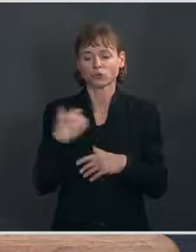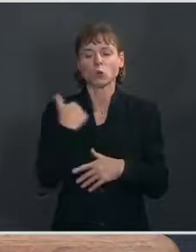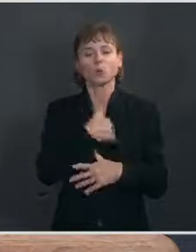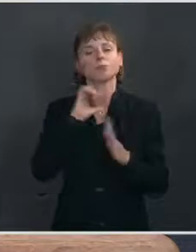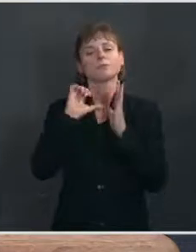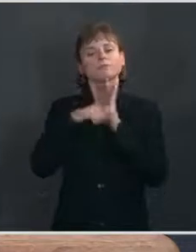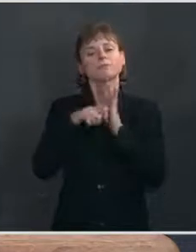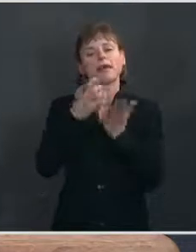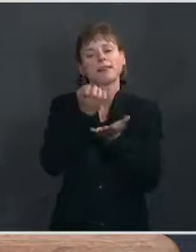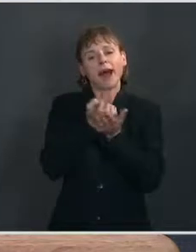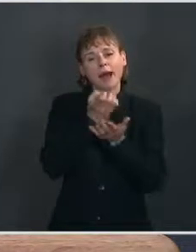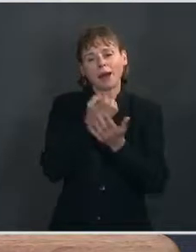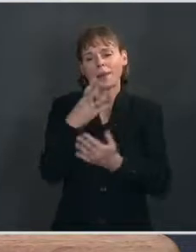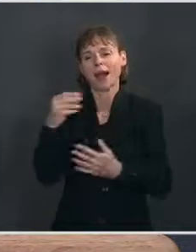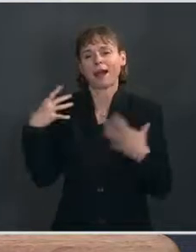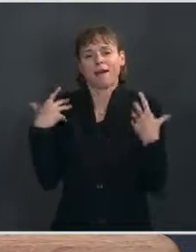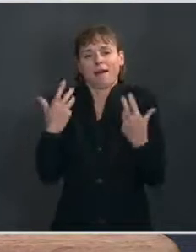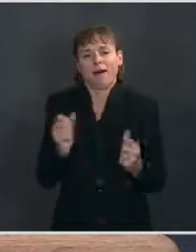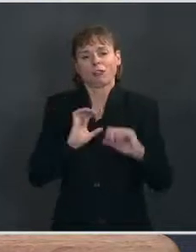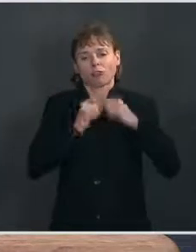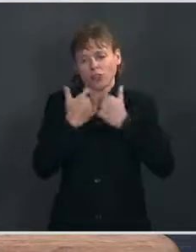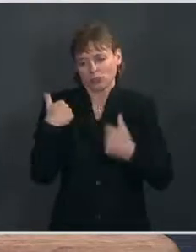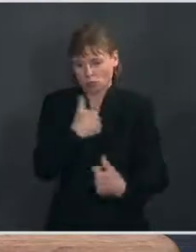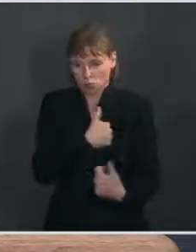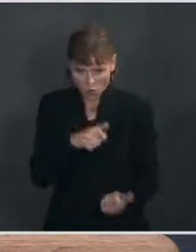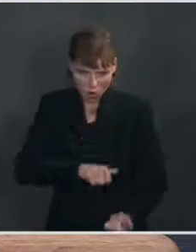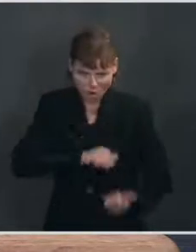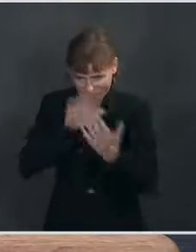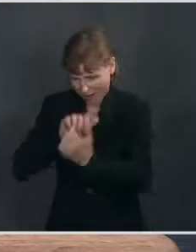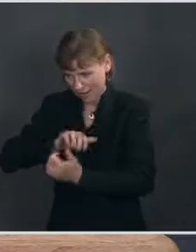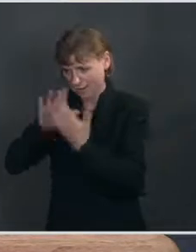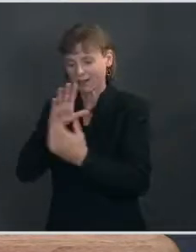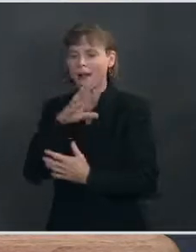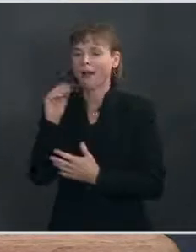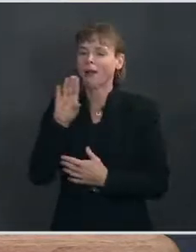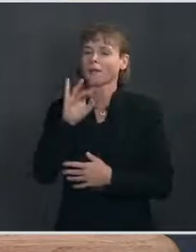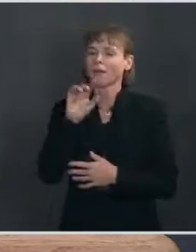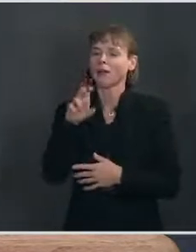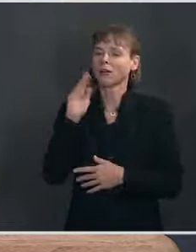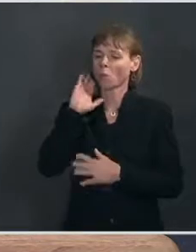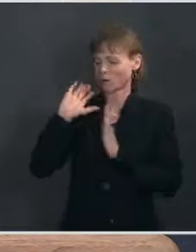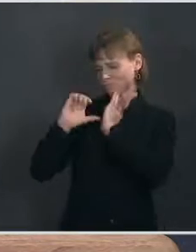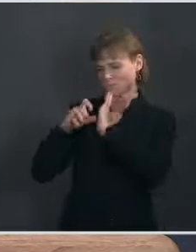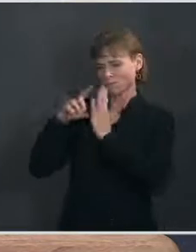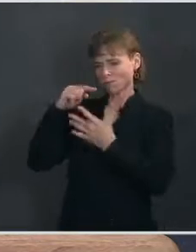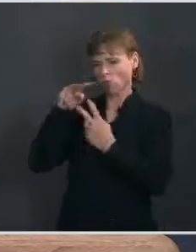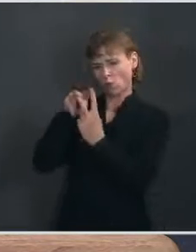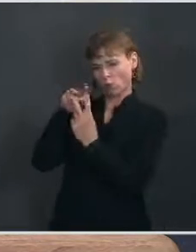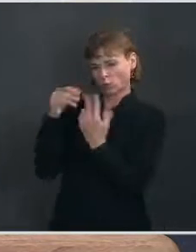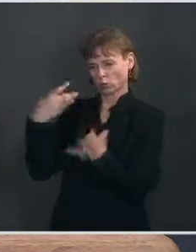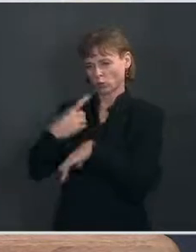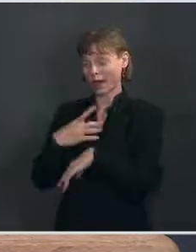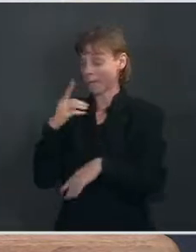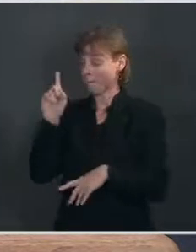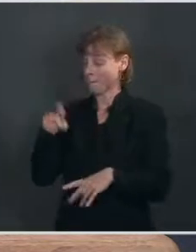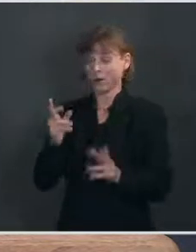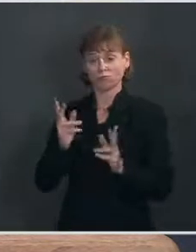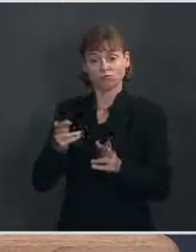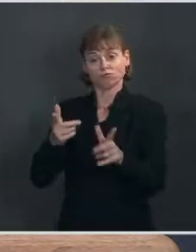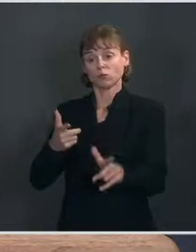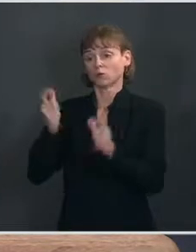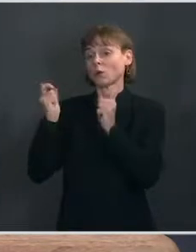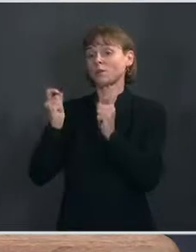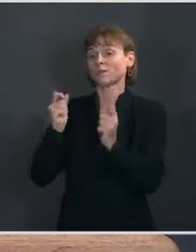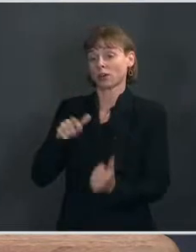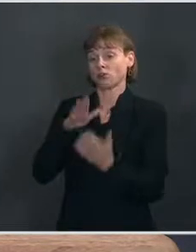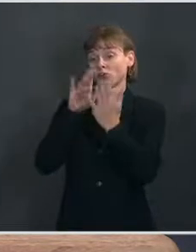challenges that our country faces, issues he will, of course, be reiterating today, and the need to move swiftly to address them with a package that is